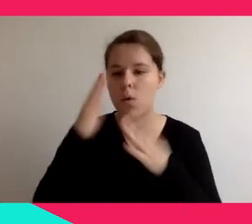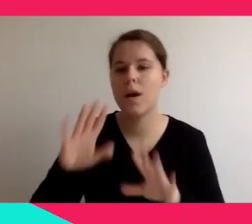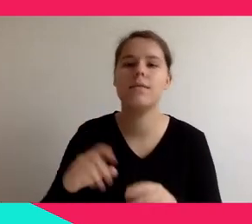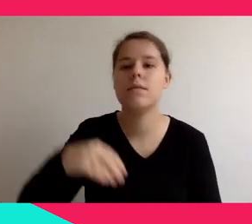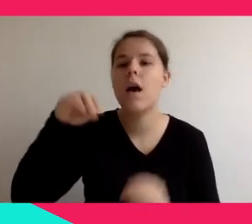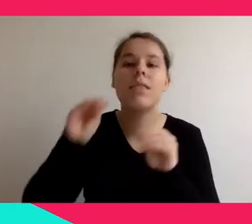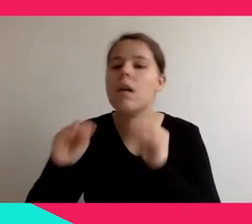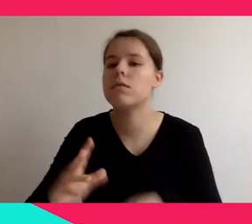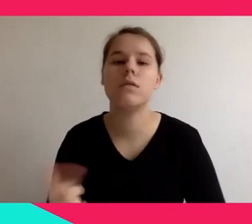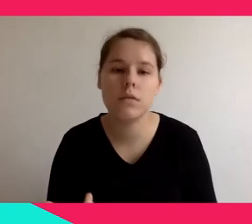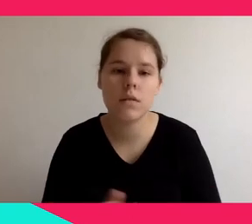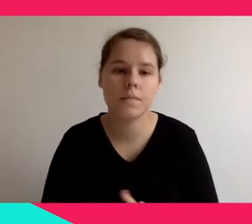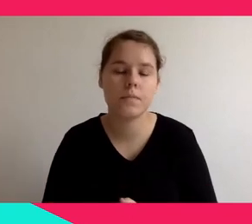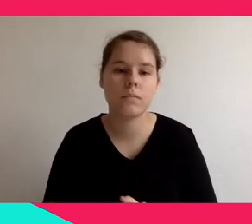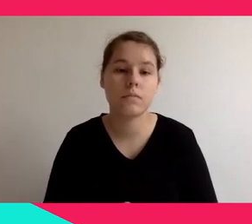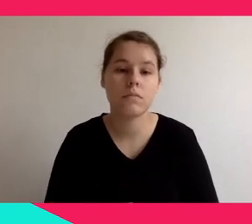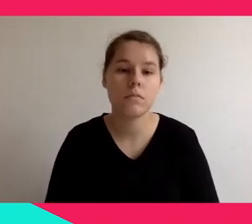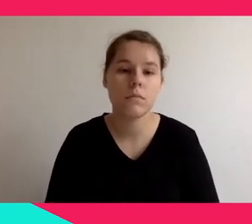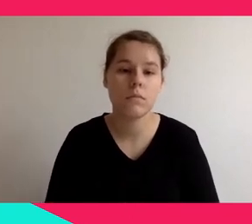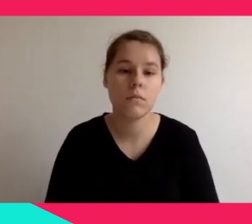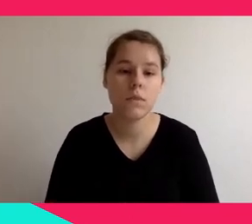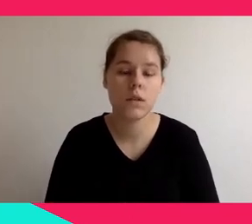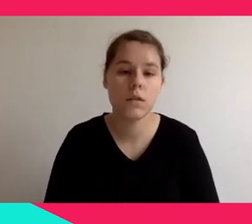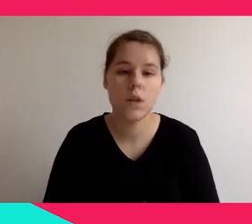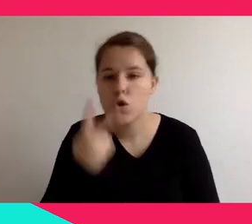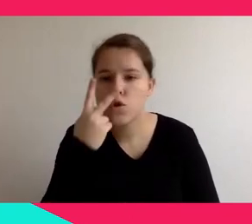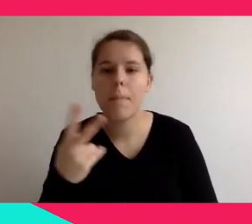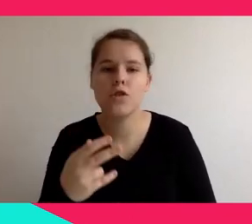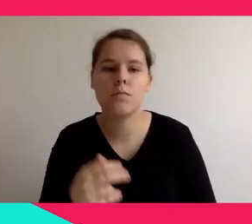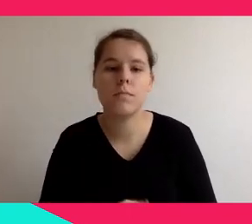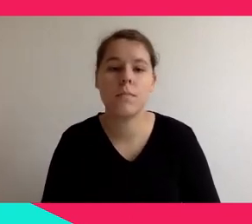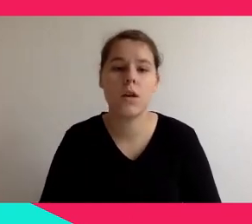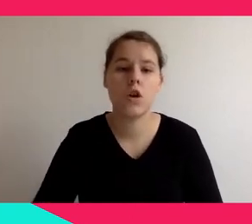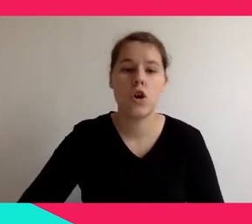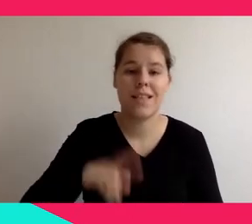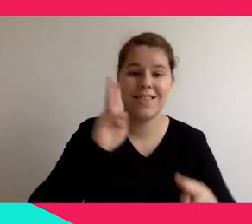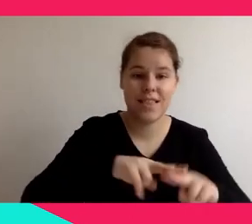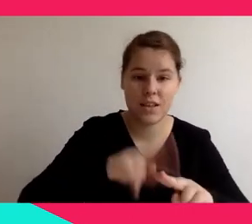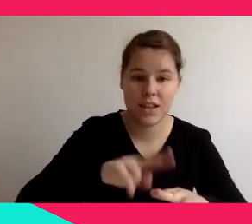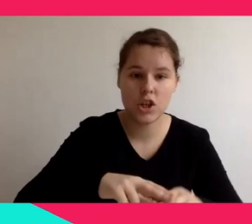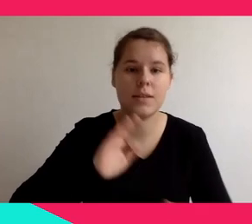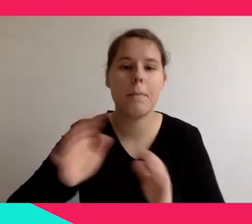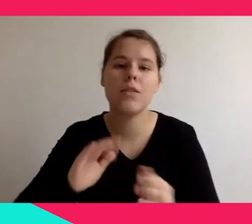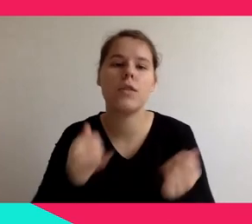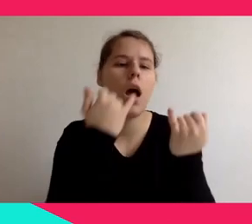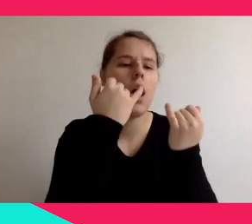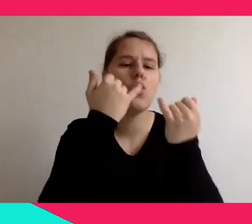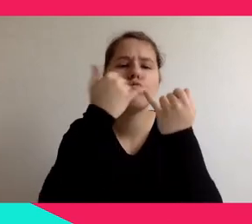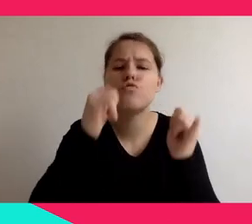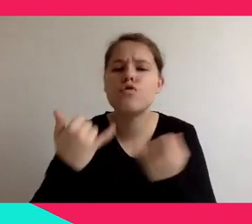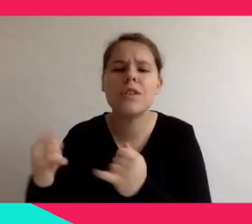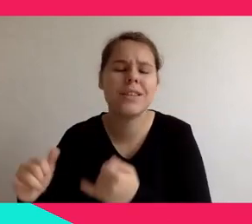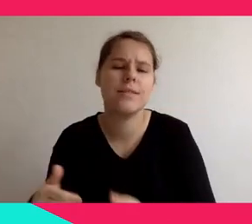differences are between immersive devices. At least the one we can have access to. Virtual reality, first,